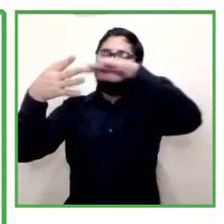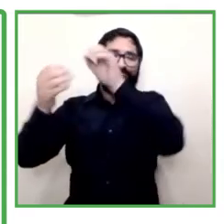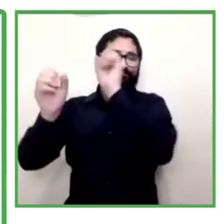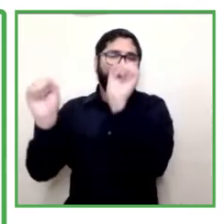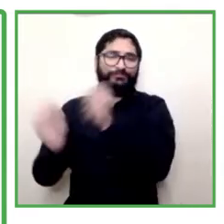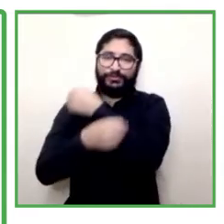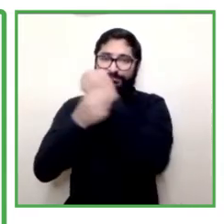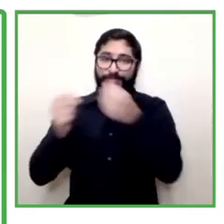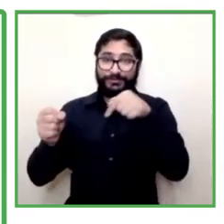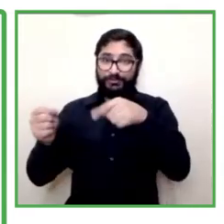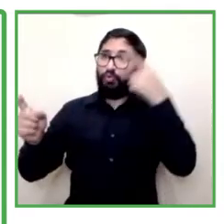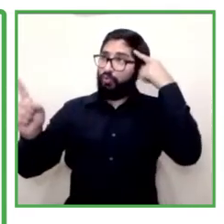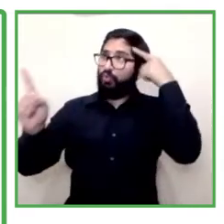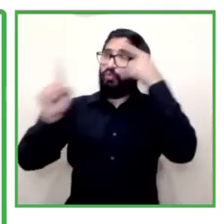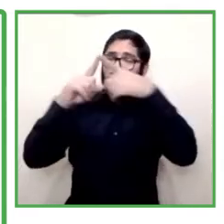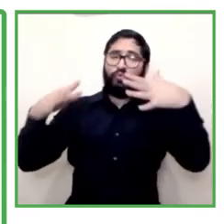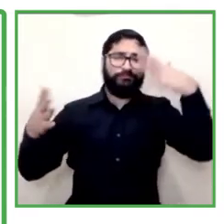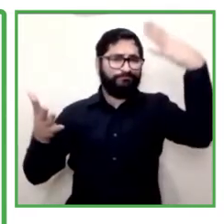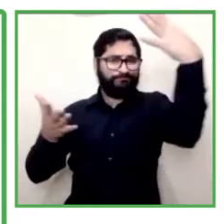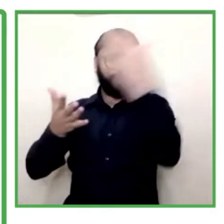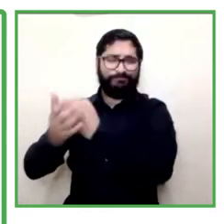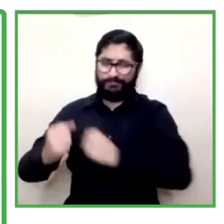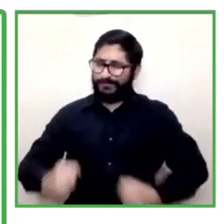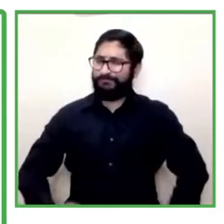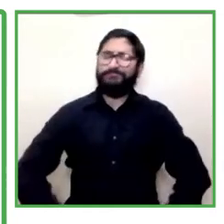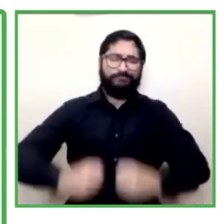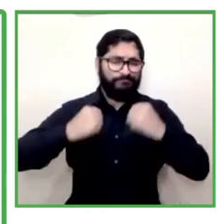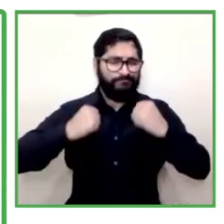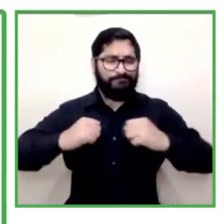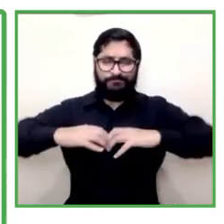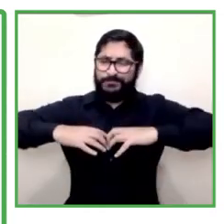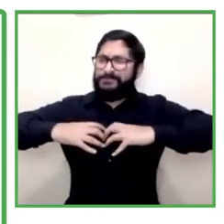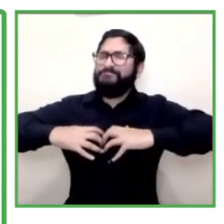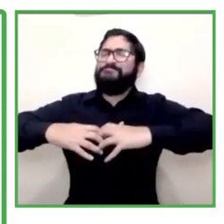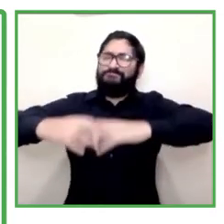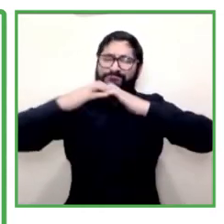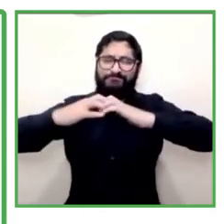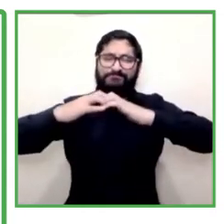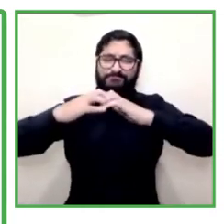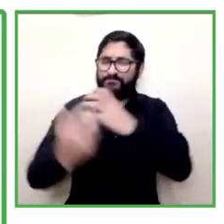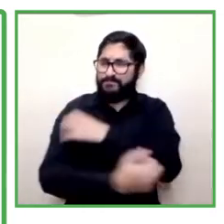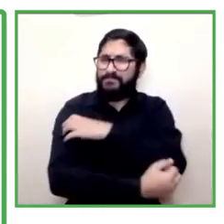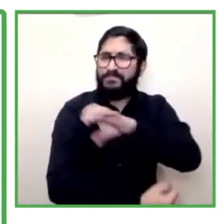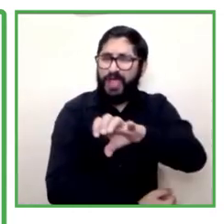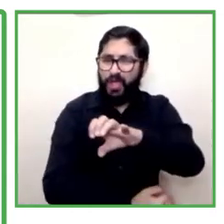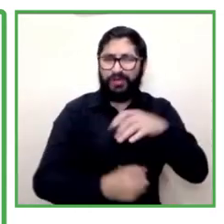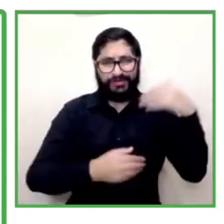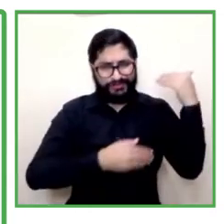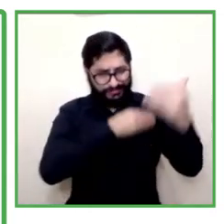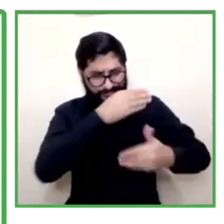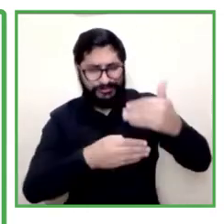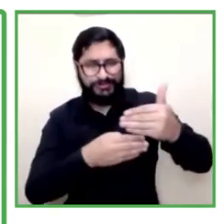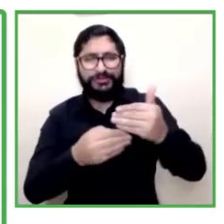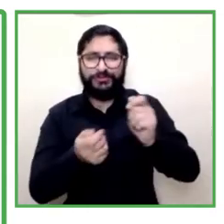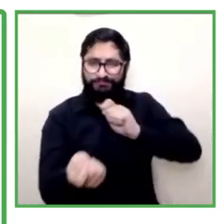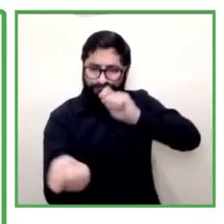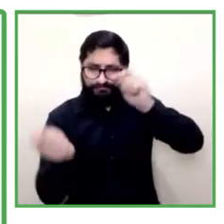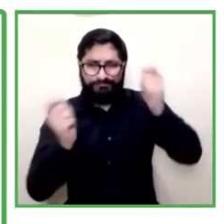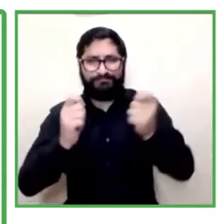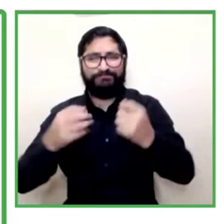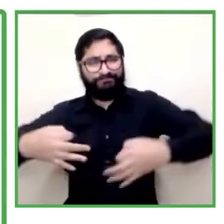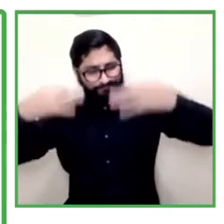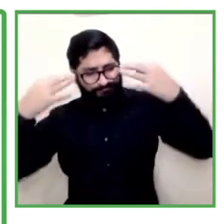strengthen because it has promoted the participation in a very important way accelerate processes